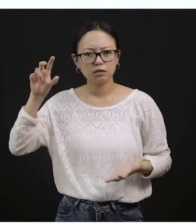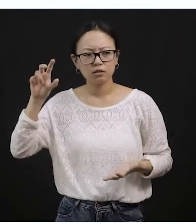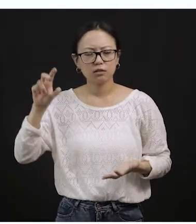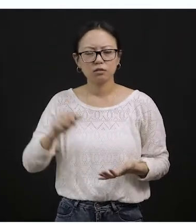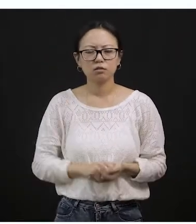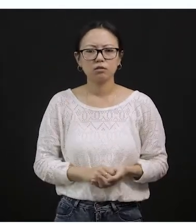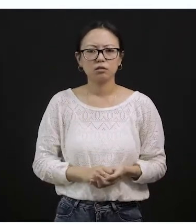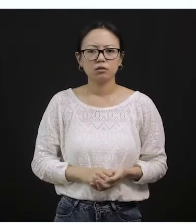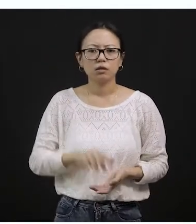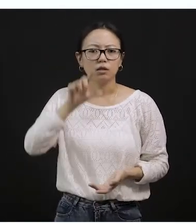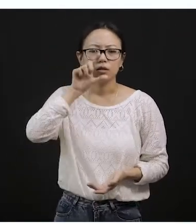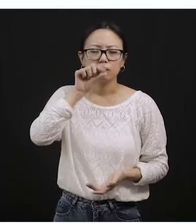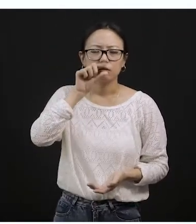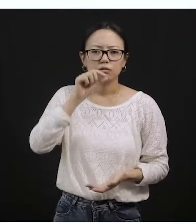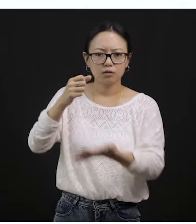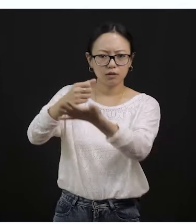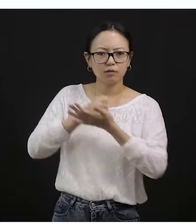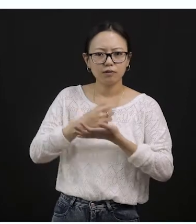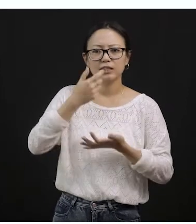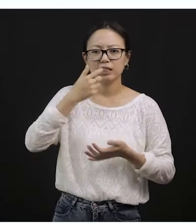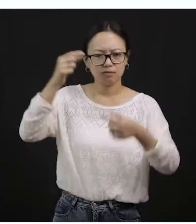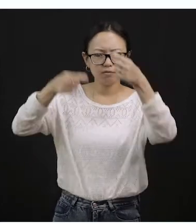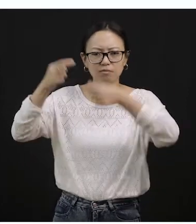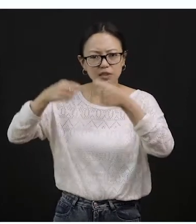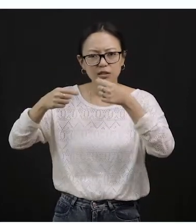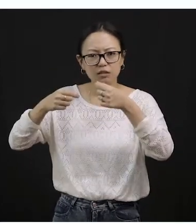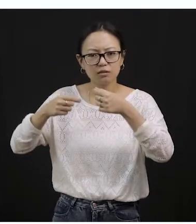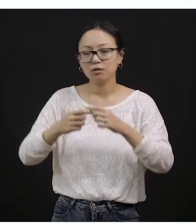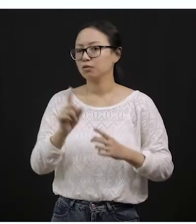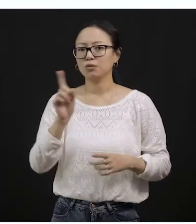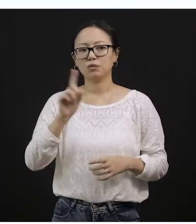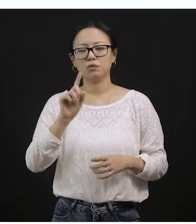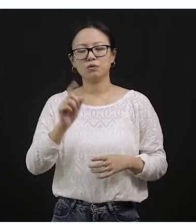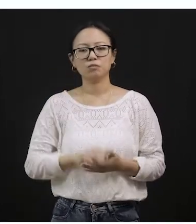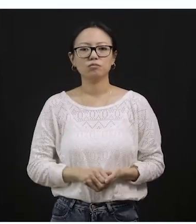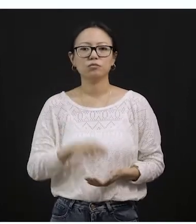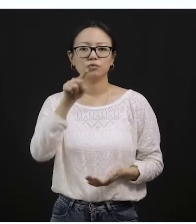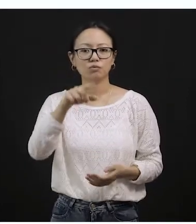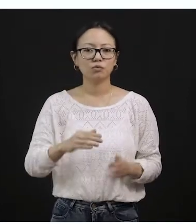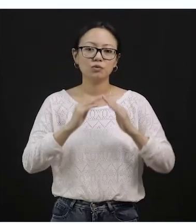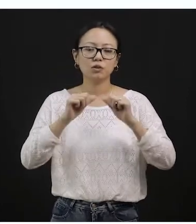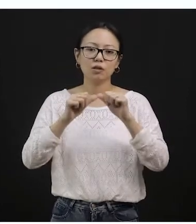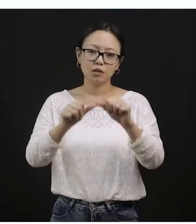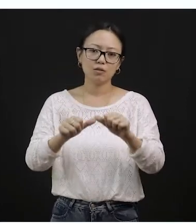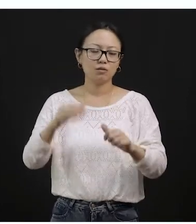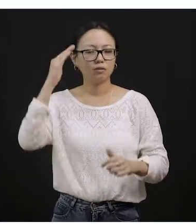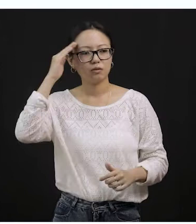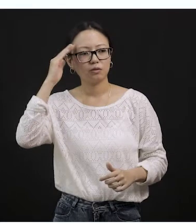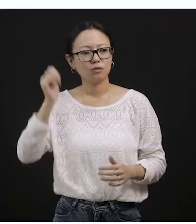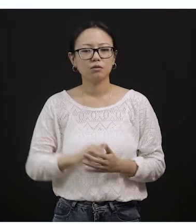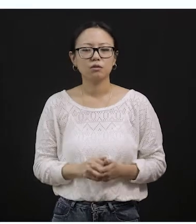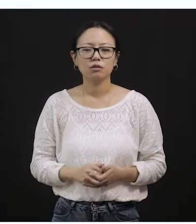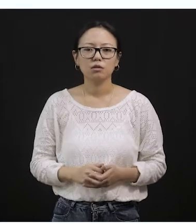chicken gives us a milk? So you already got the answer, right? So the correct answer will be a cow